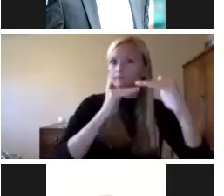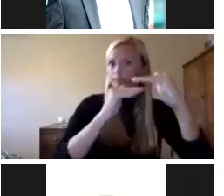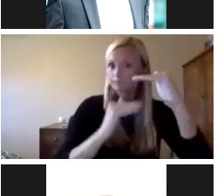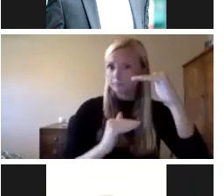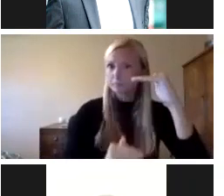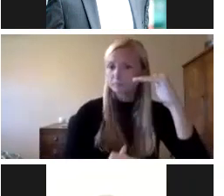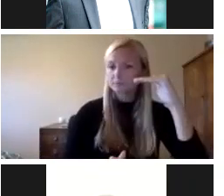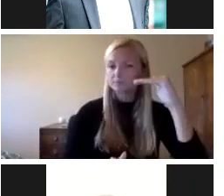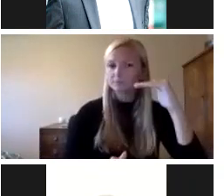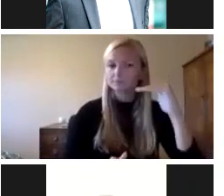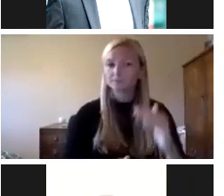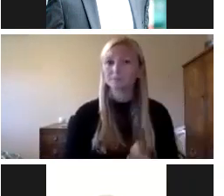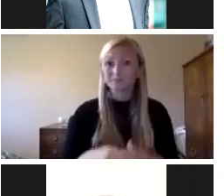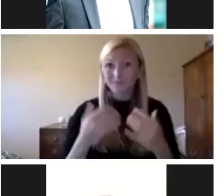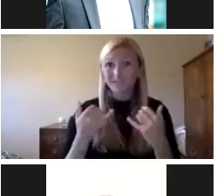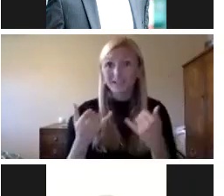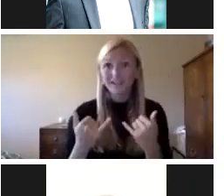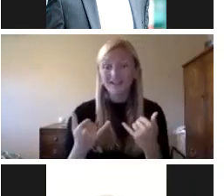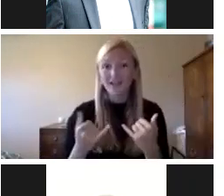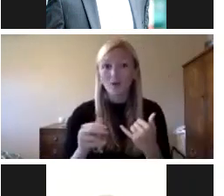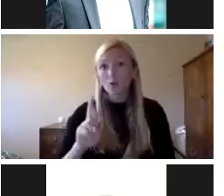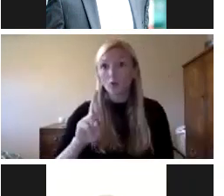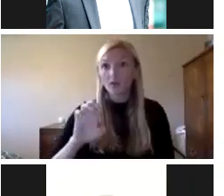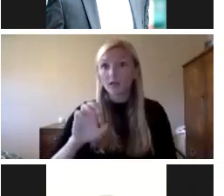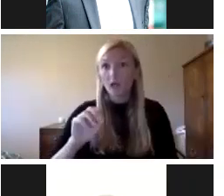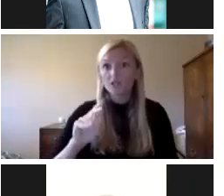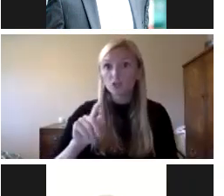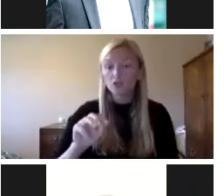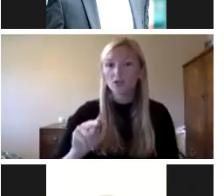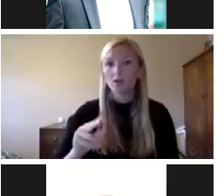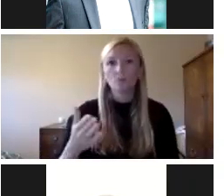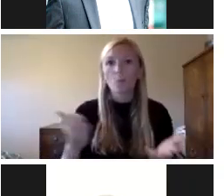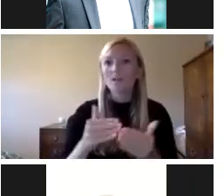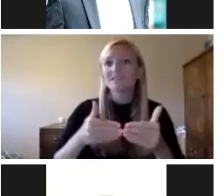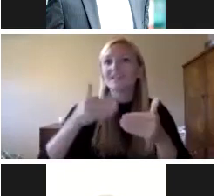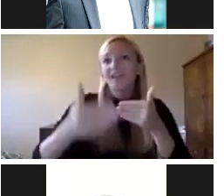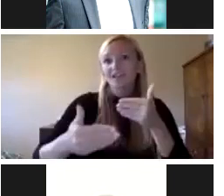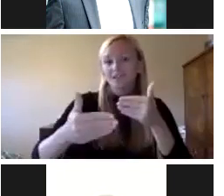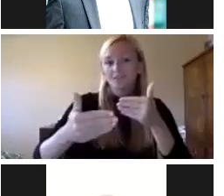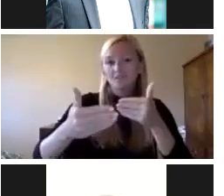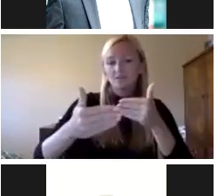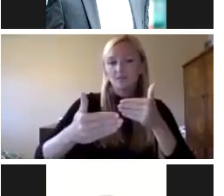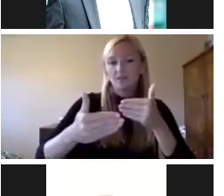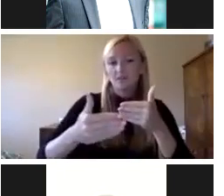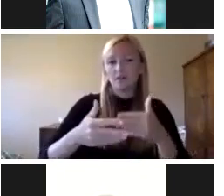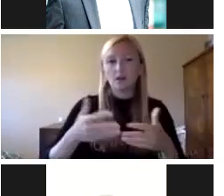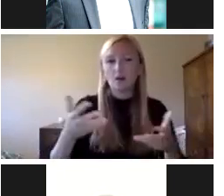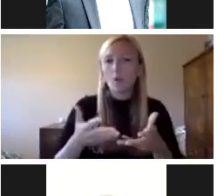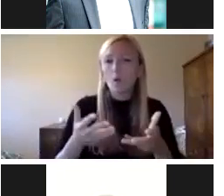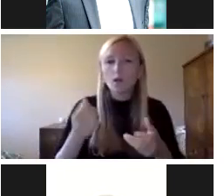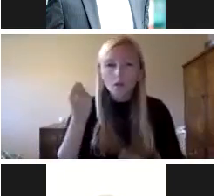But where we are now at reconstitution, we need to think about what's next. We need to think about what's comprehensive.